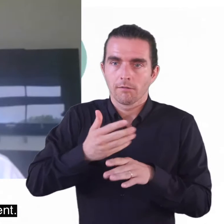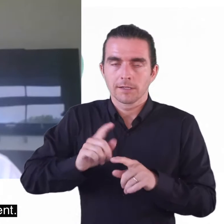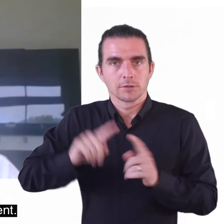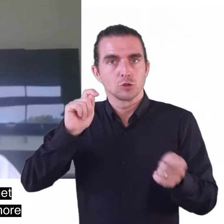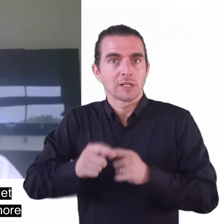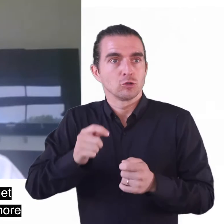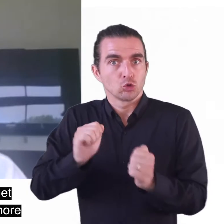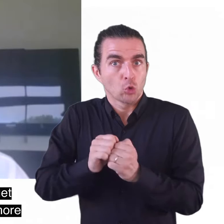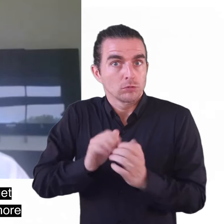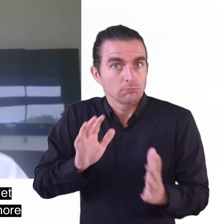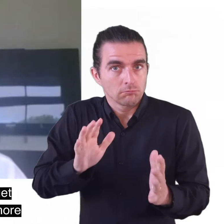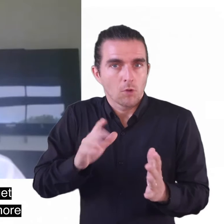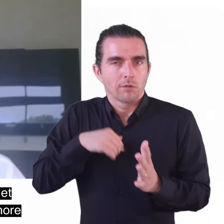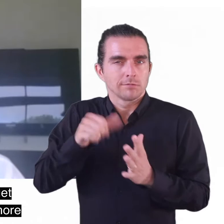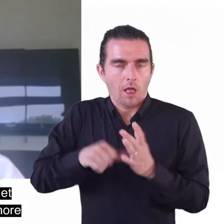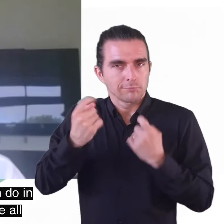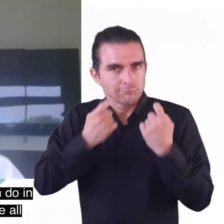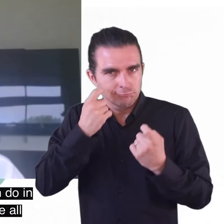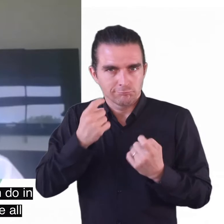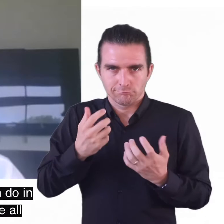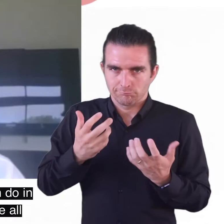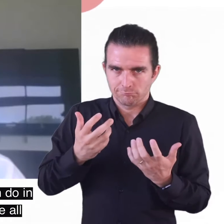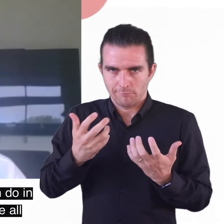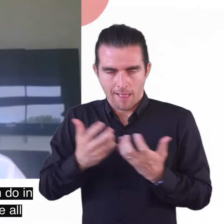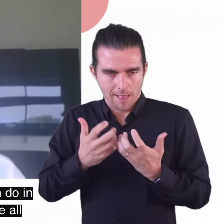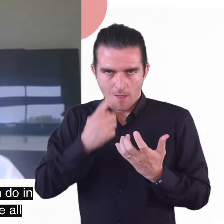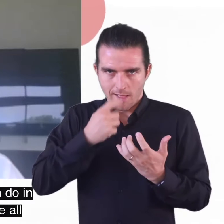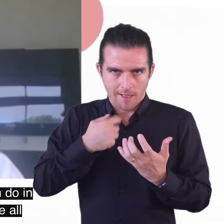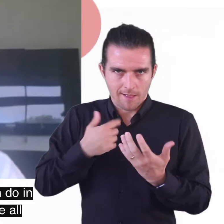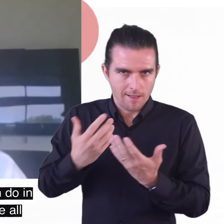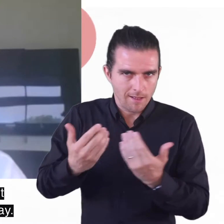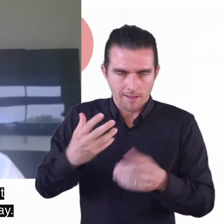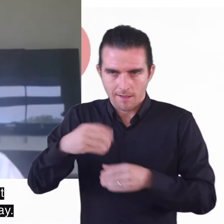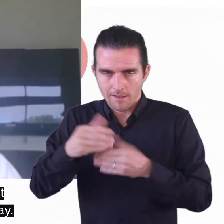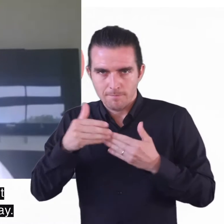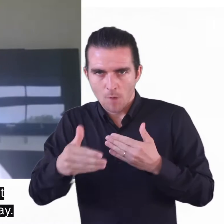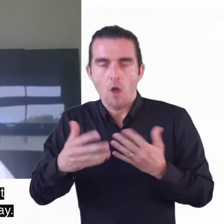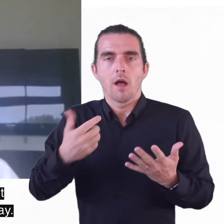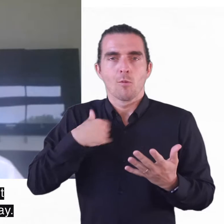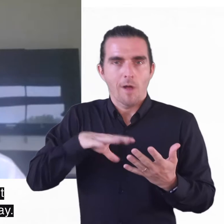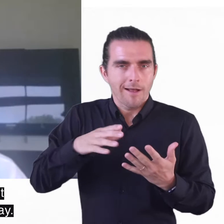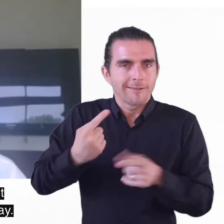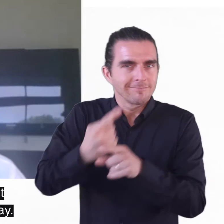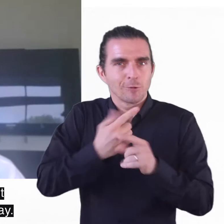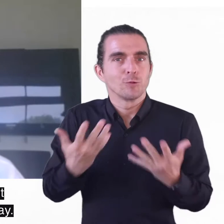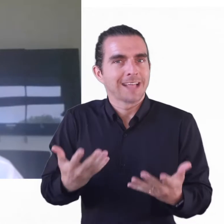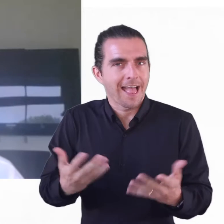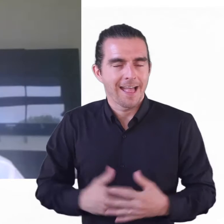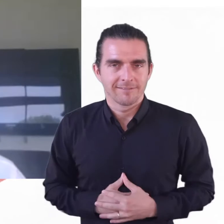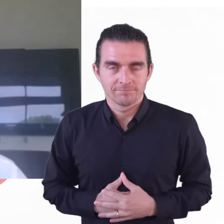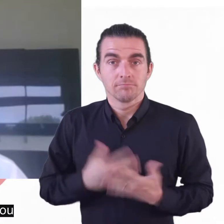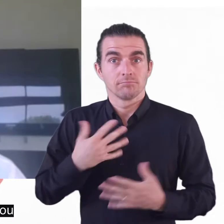um so it's just started to get us thinking a little bit more about what more we can do in that space but i'm sure all of that will come out in the in the discussion today